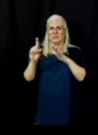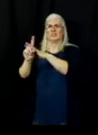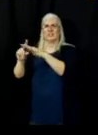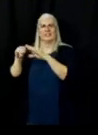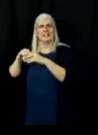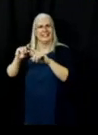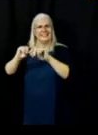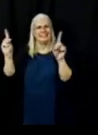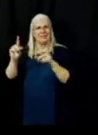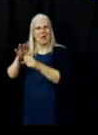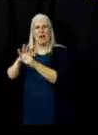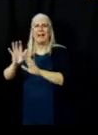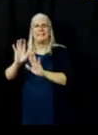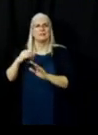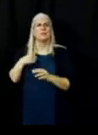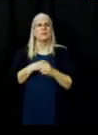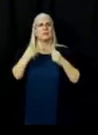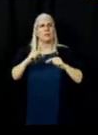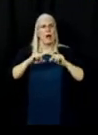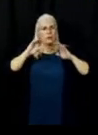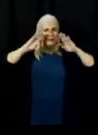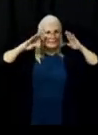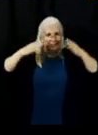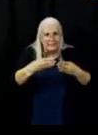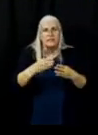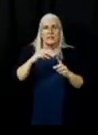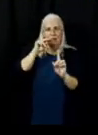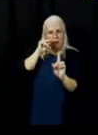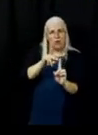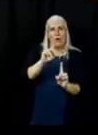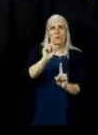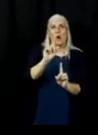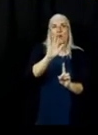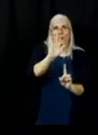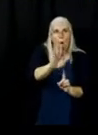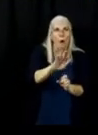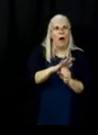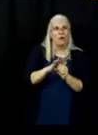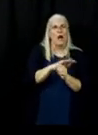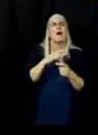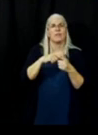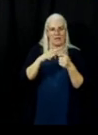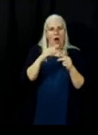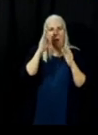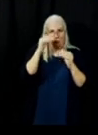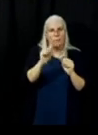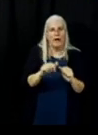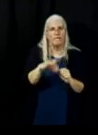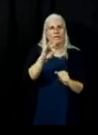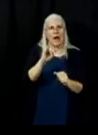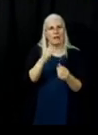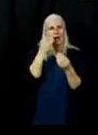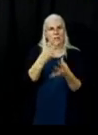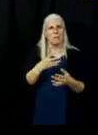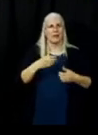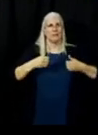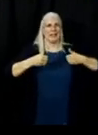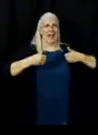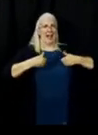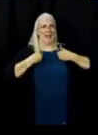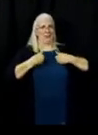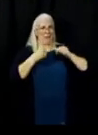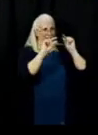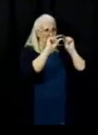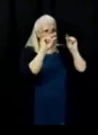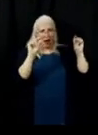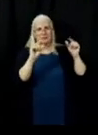you know where your location is and that's where you'll find your information. But the address selection box typically brings you to